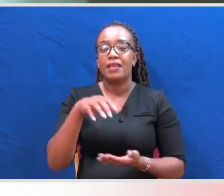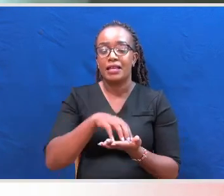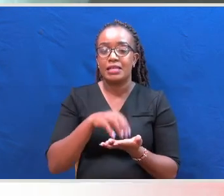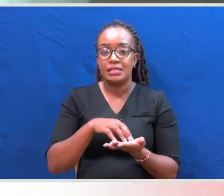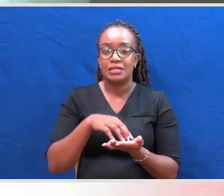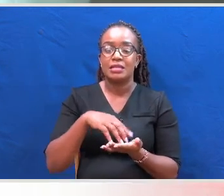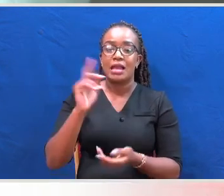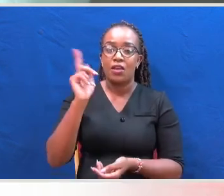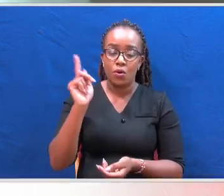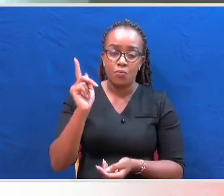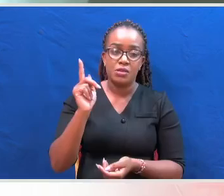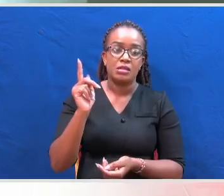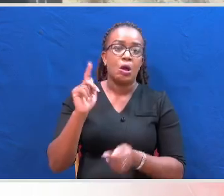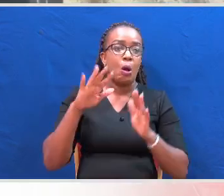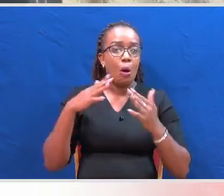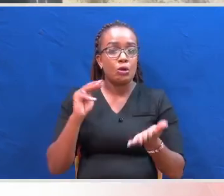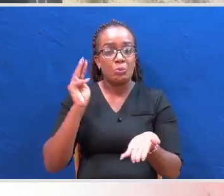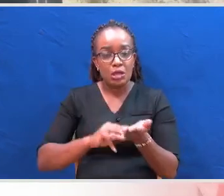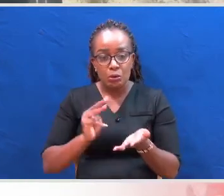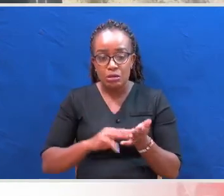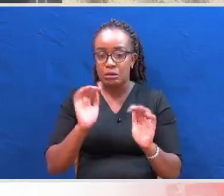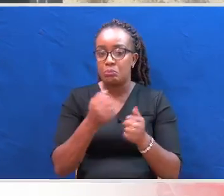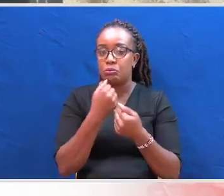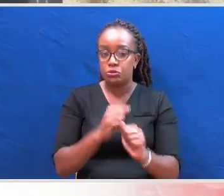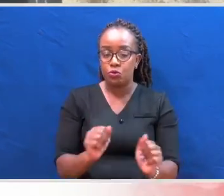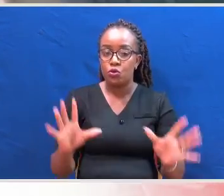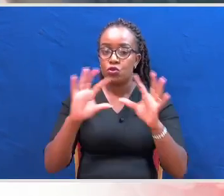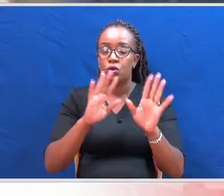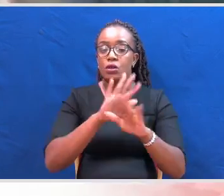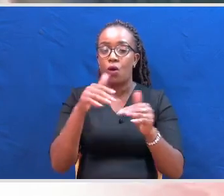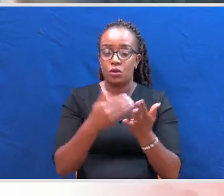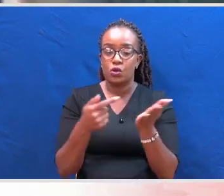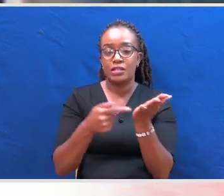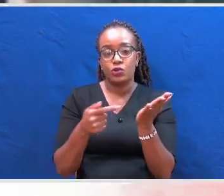in Migori, he's not able to attend to them. So the leveraging on technology is key.